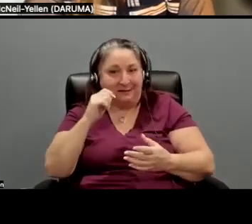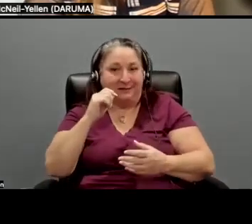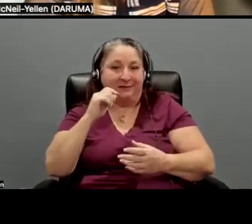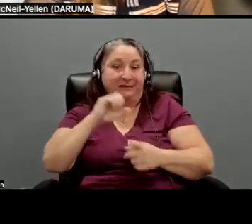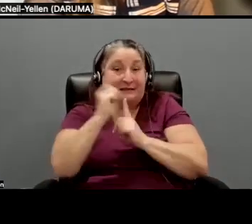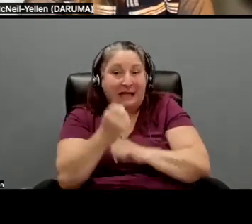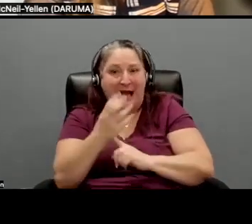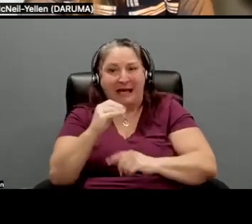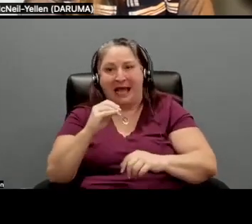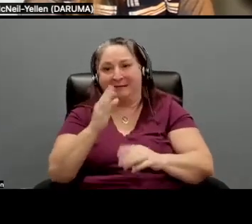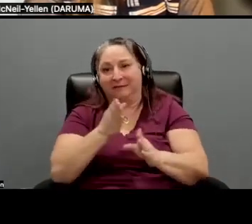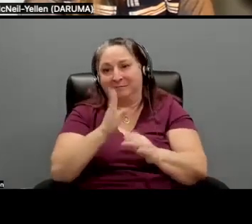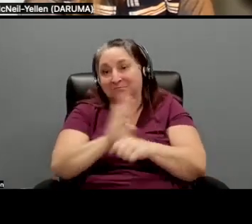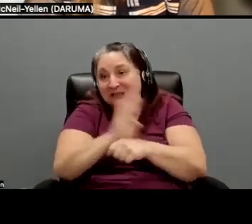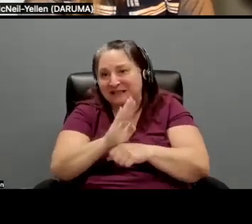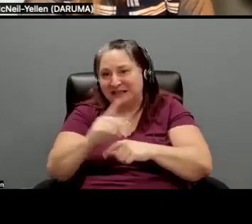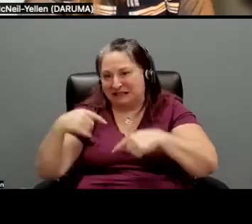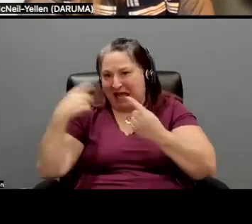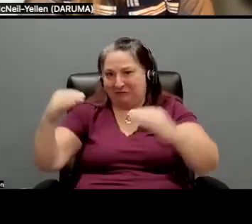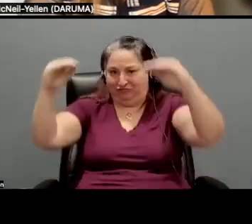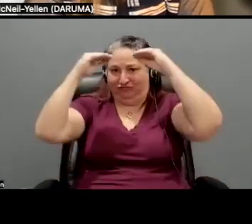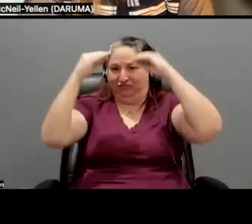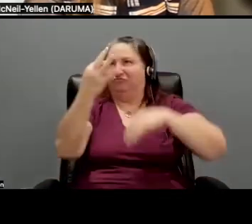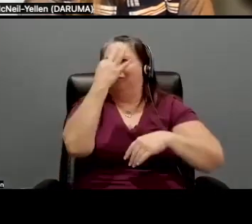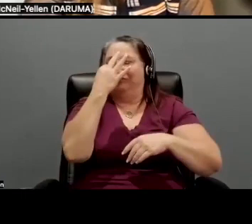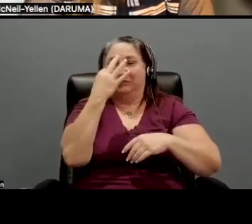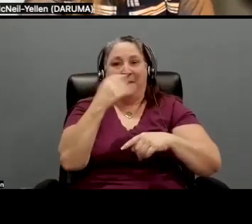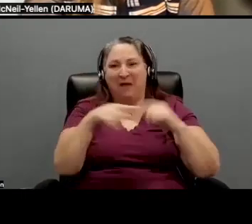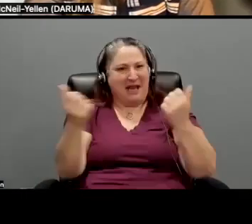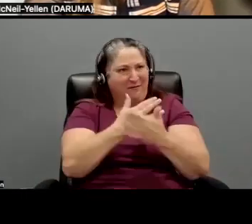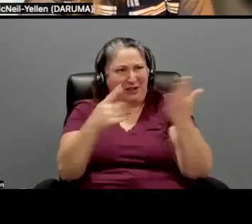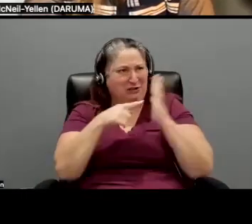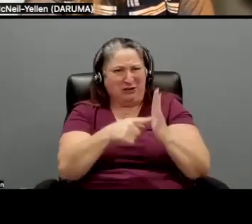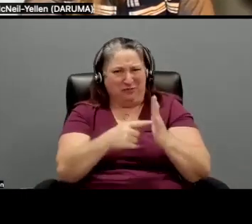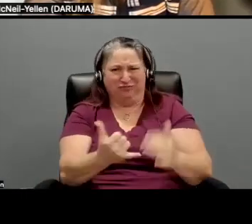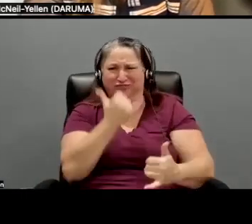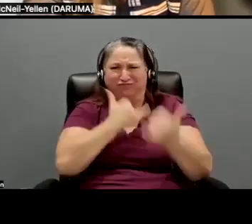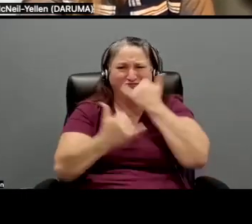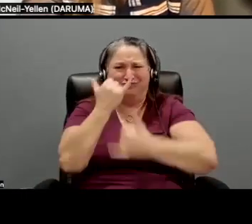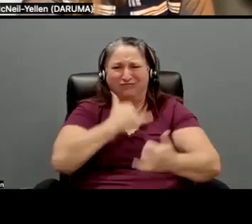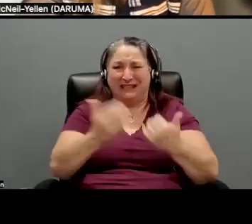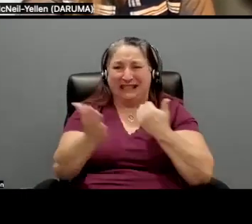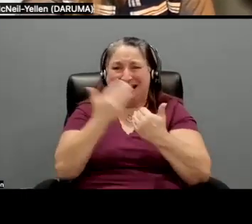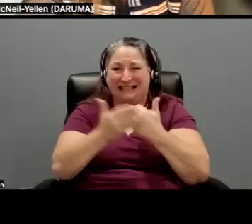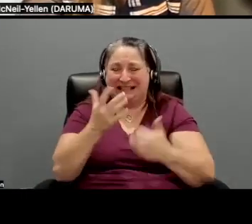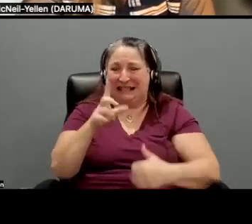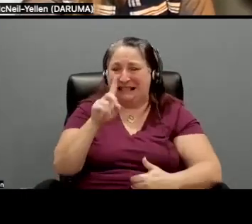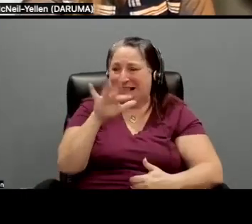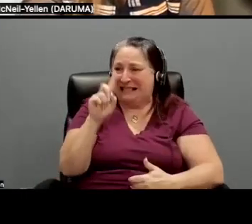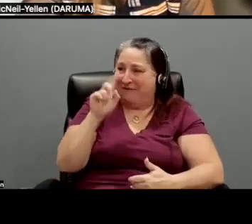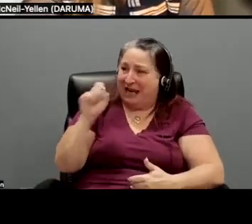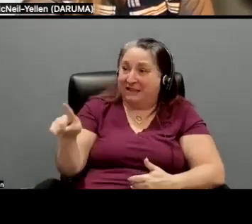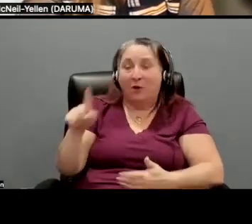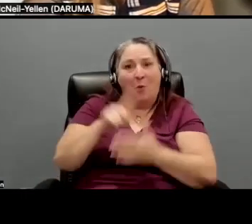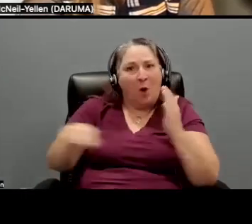industry had taught me that was disproved very quickly and easily. Well, what, I mean, what you're saying is so